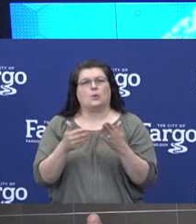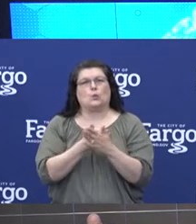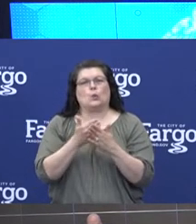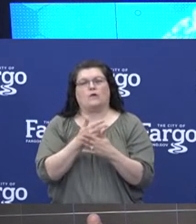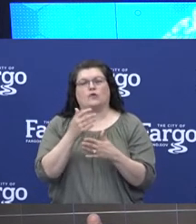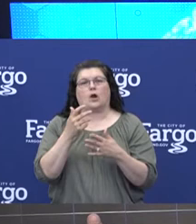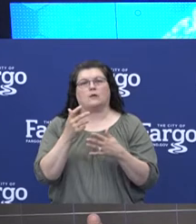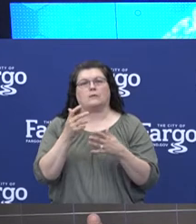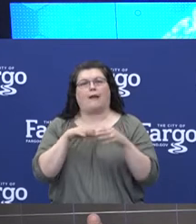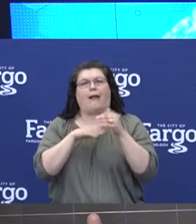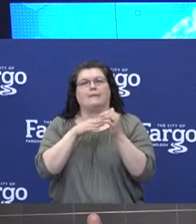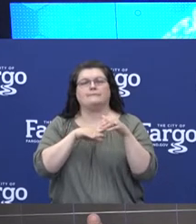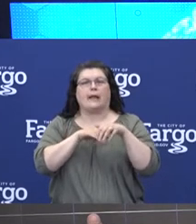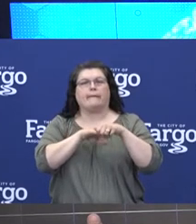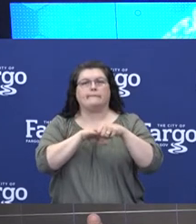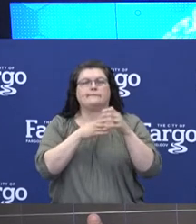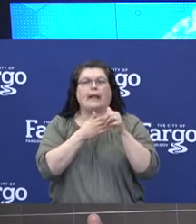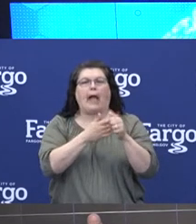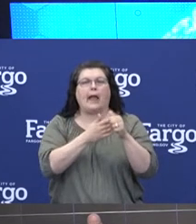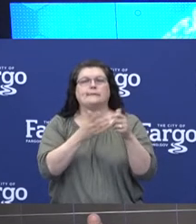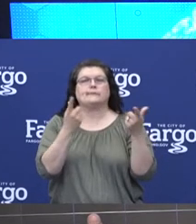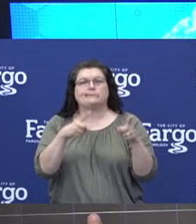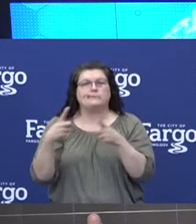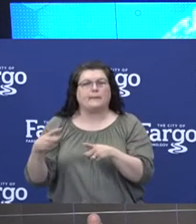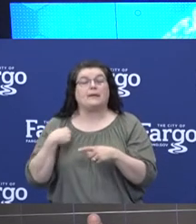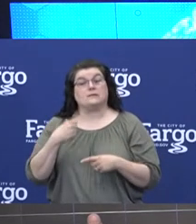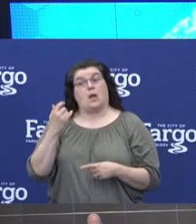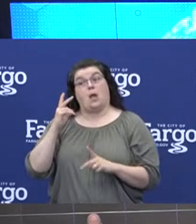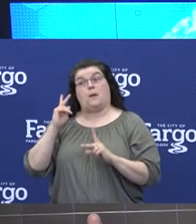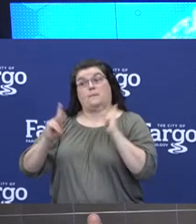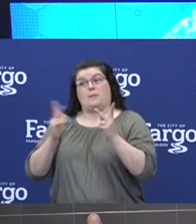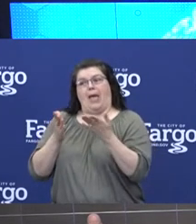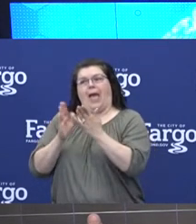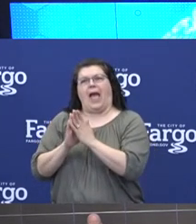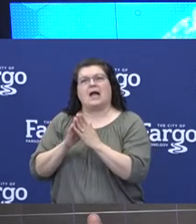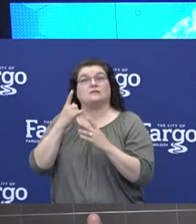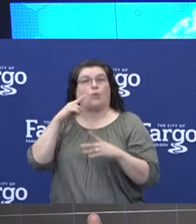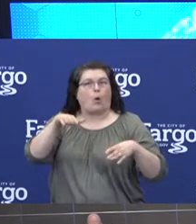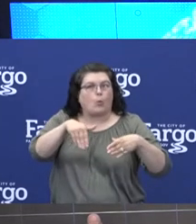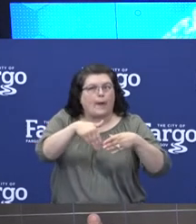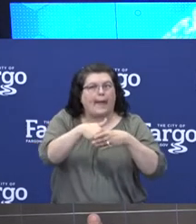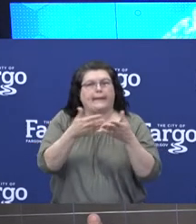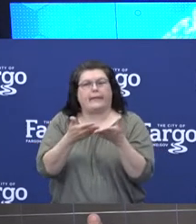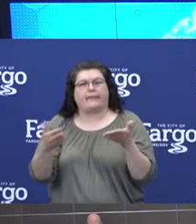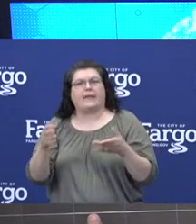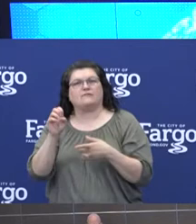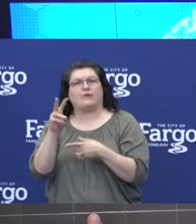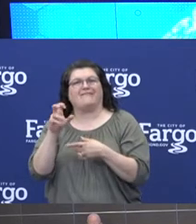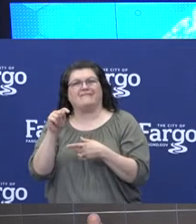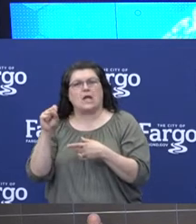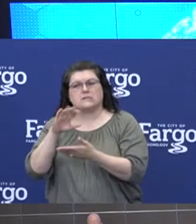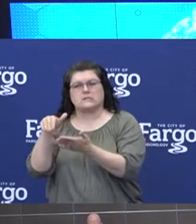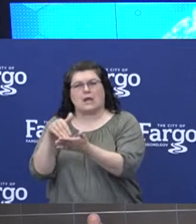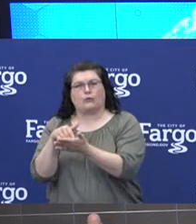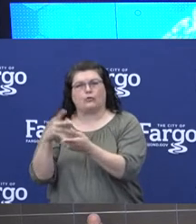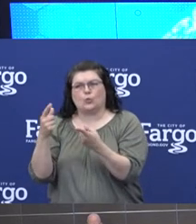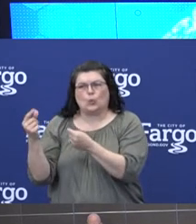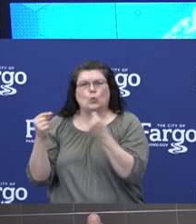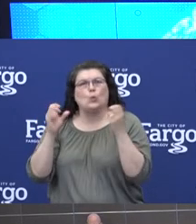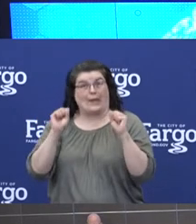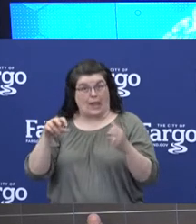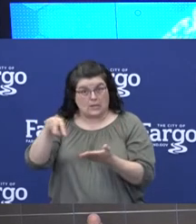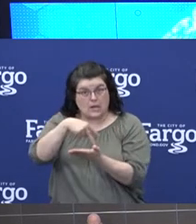more and more people are wondering if their event centers in terms of weddings and things of that nature can be held.